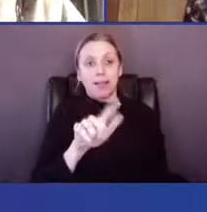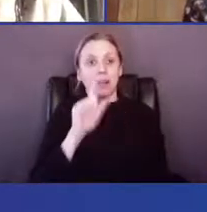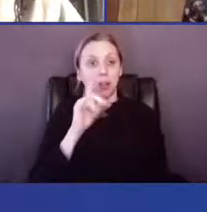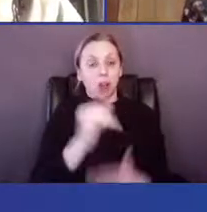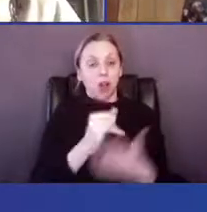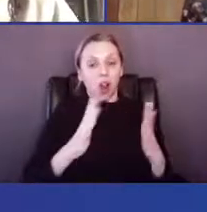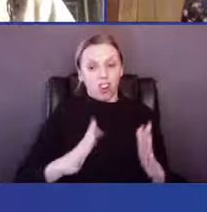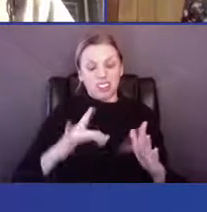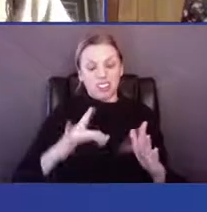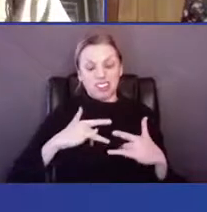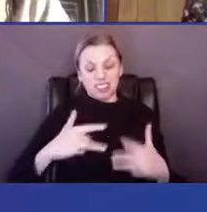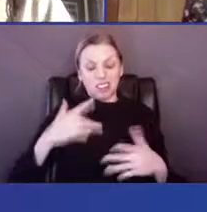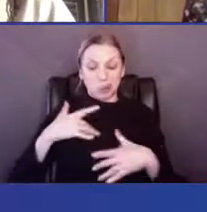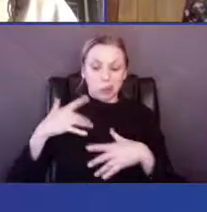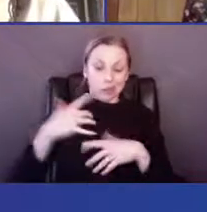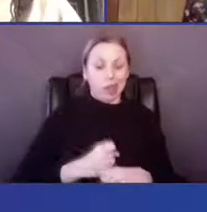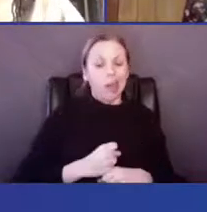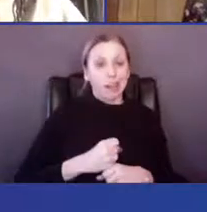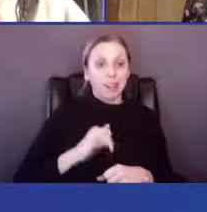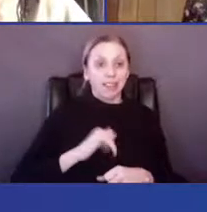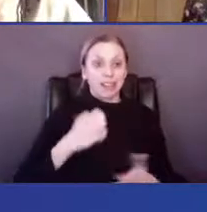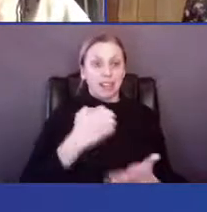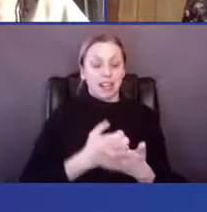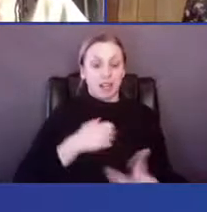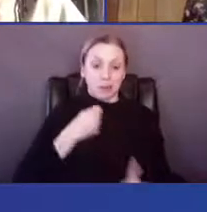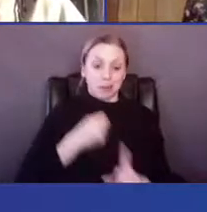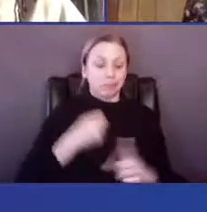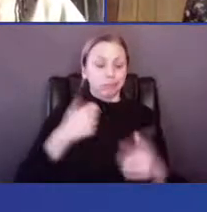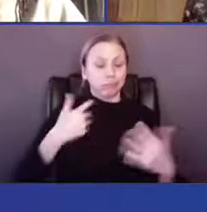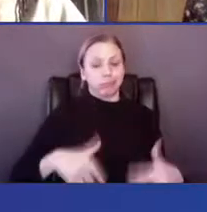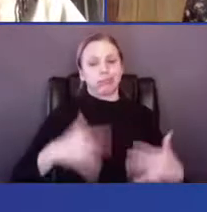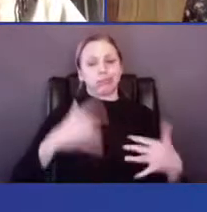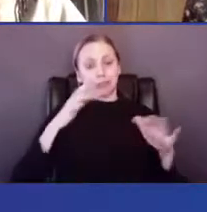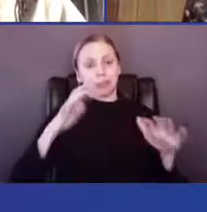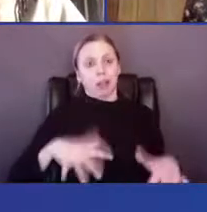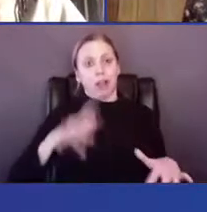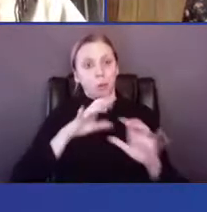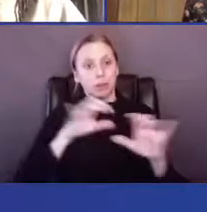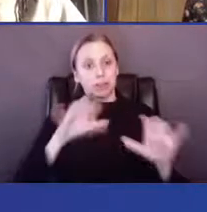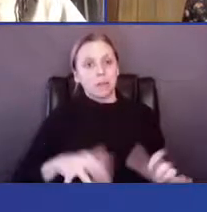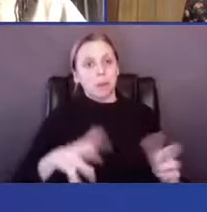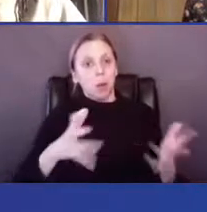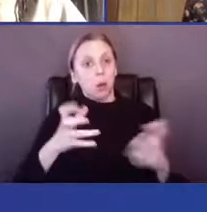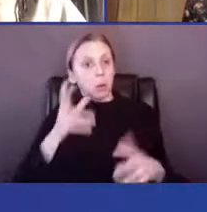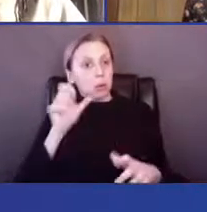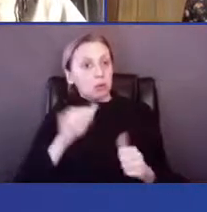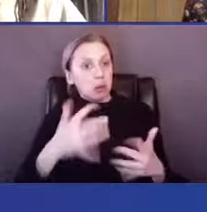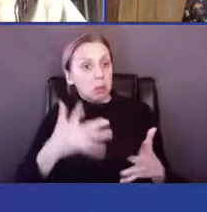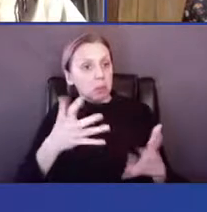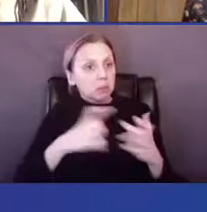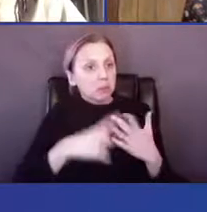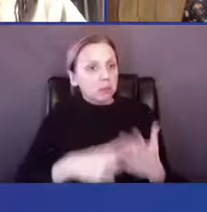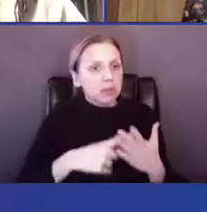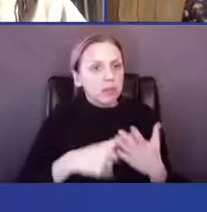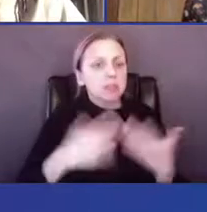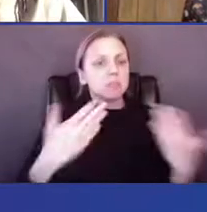shock, an economic shock to the system. And I'd love to hear anyone who wants to start, speak to